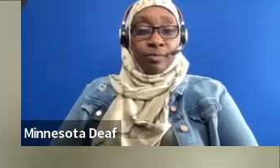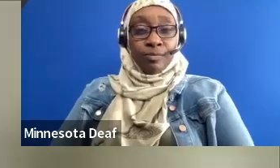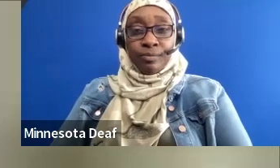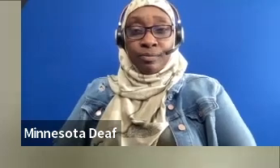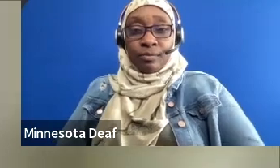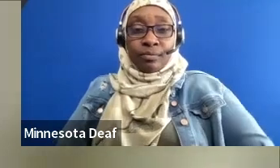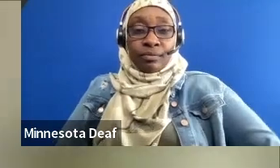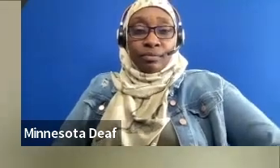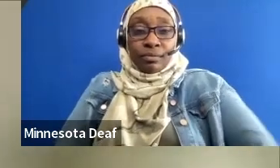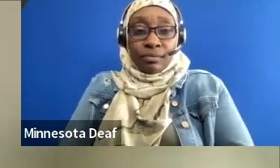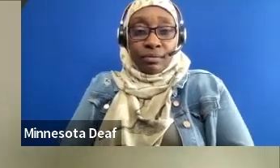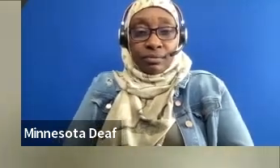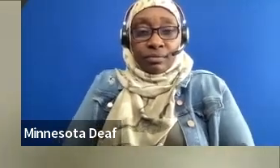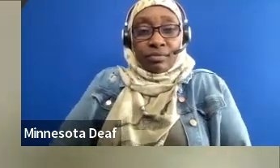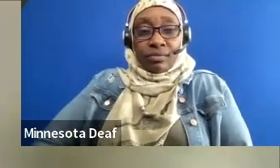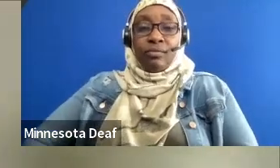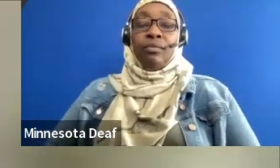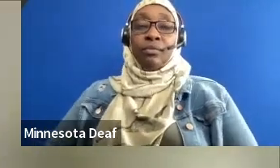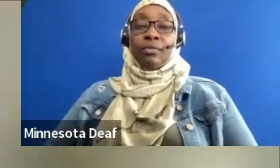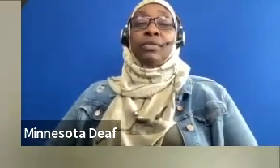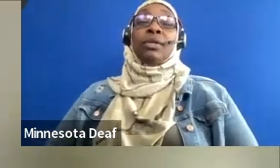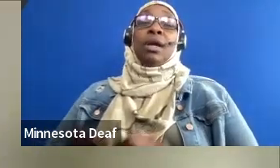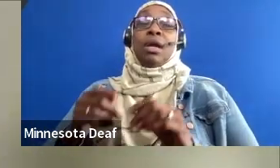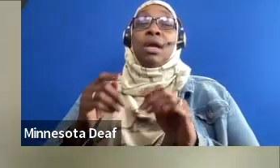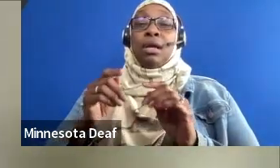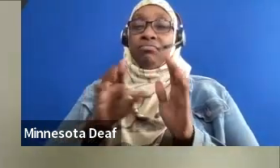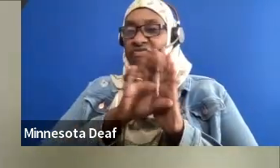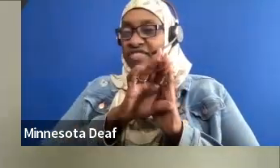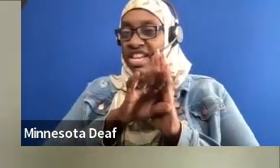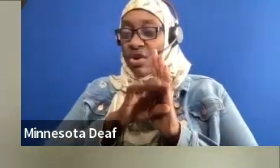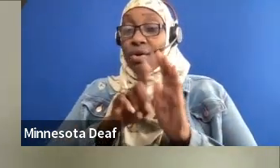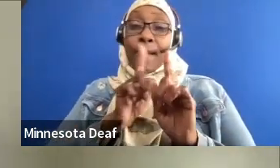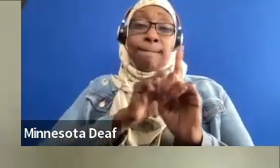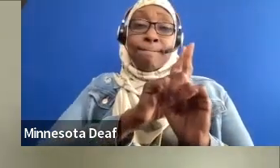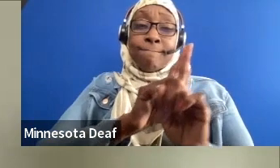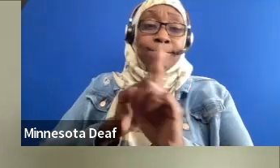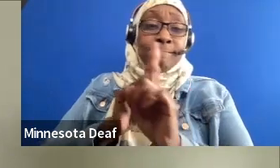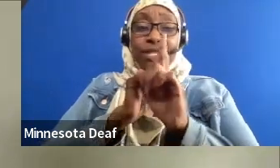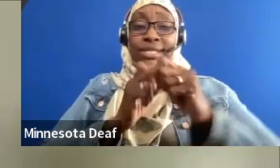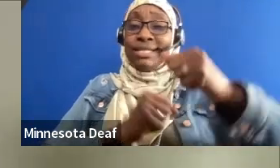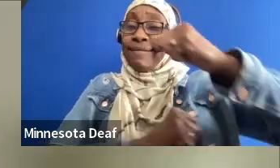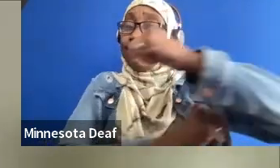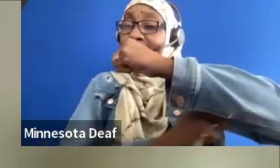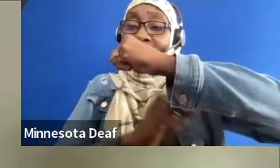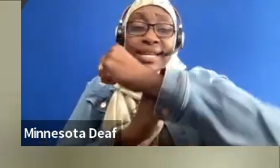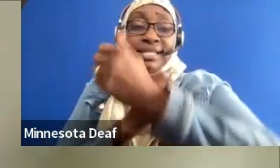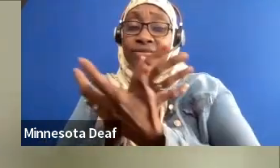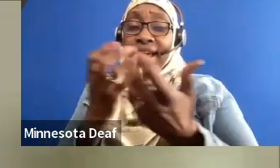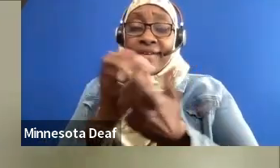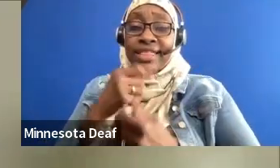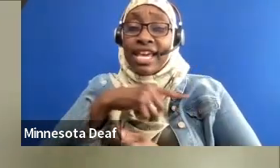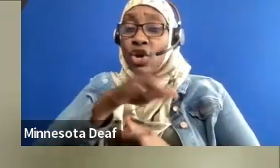Mentoring is at the core of all that we do at PYD, and the reason is that